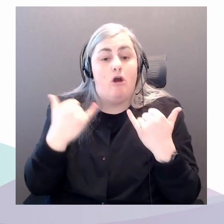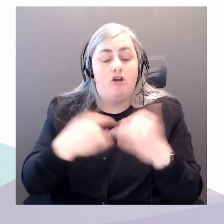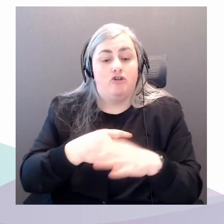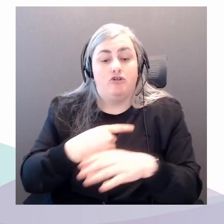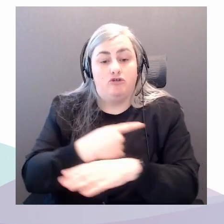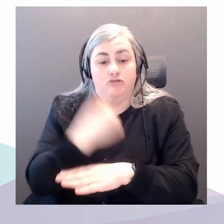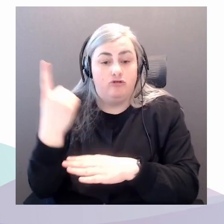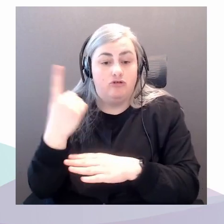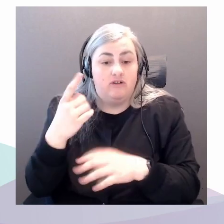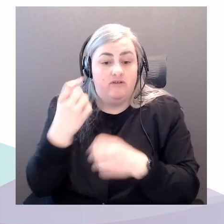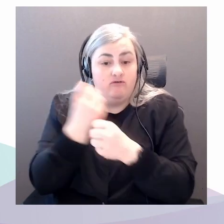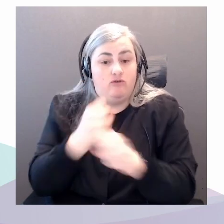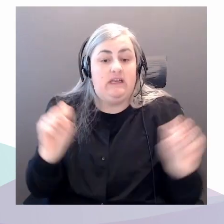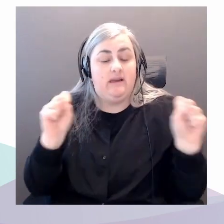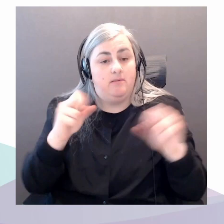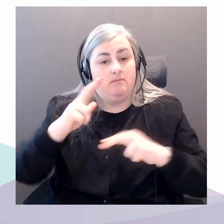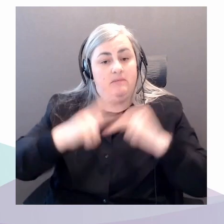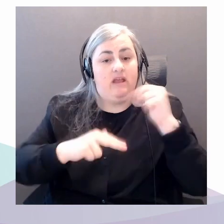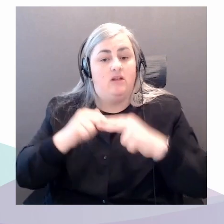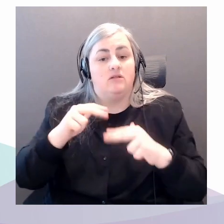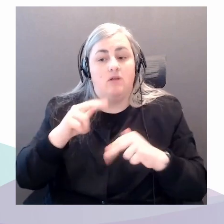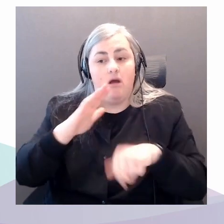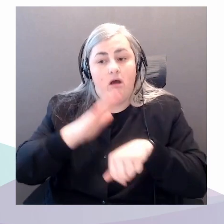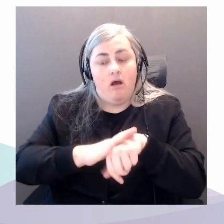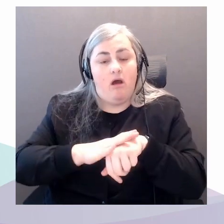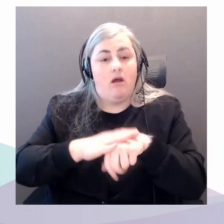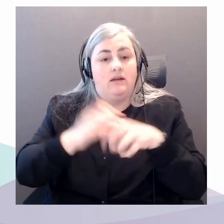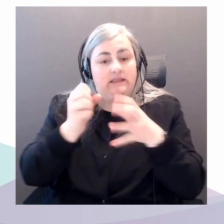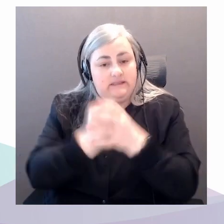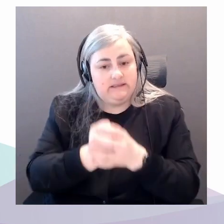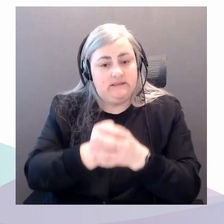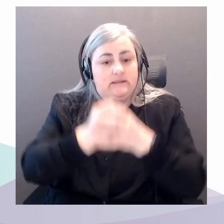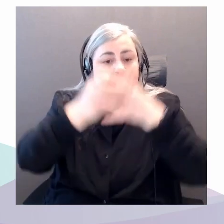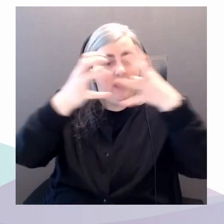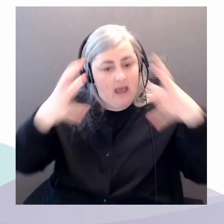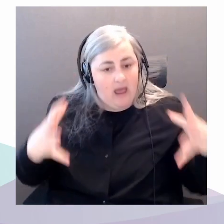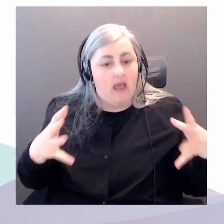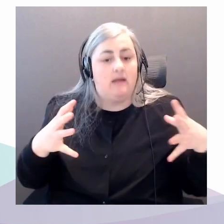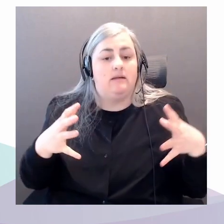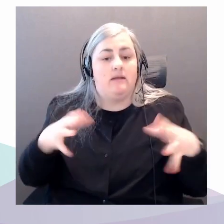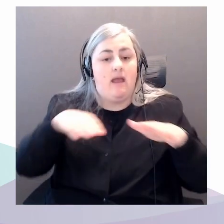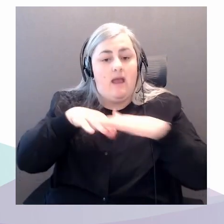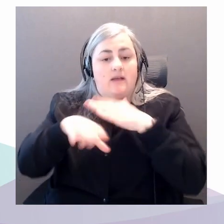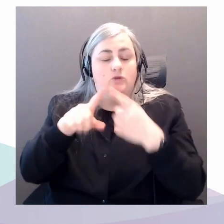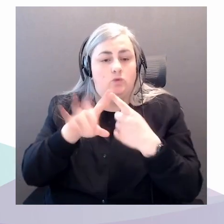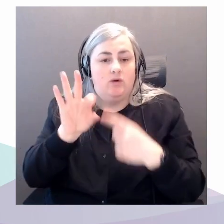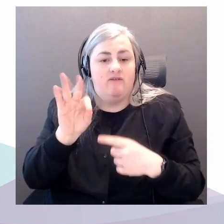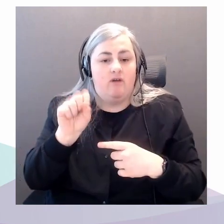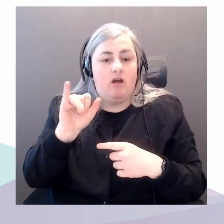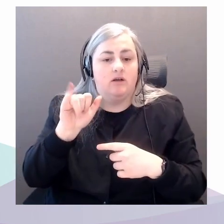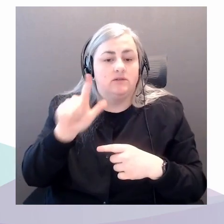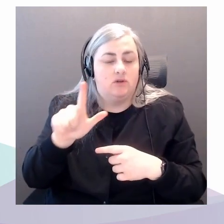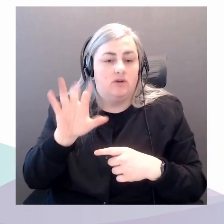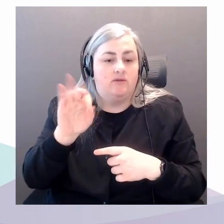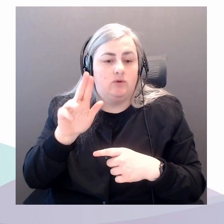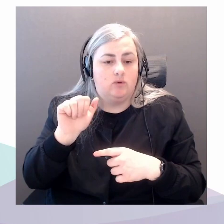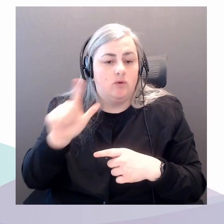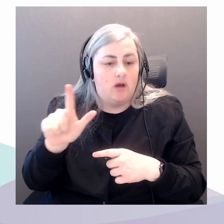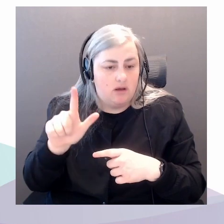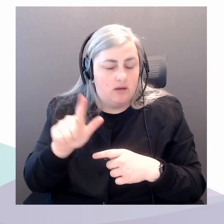access to fossil fuels. So, in fact, what we imagine is contemporary